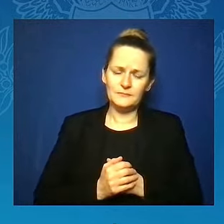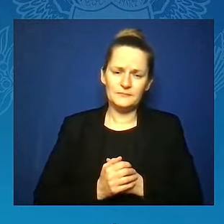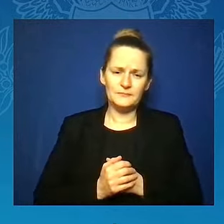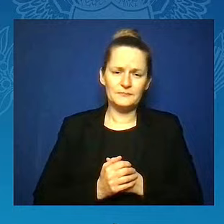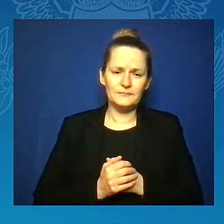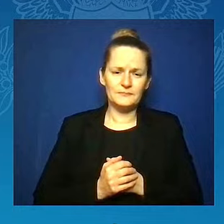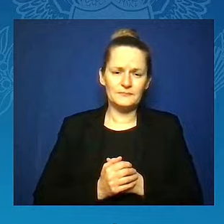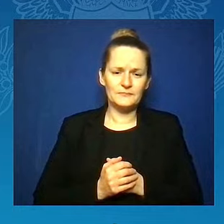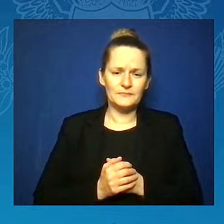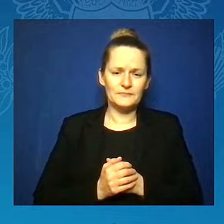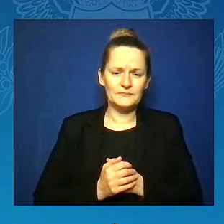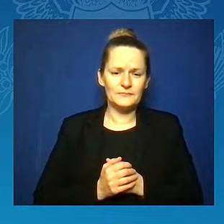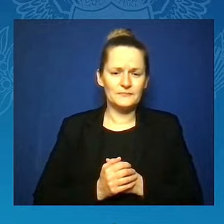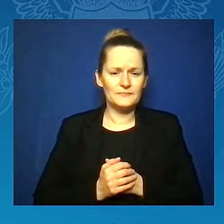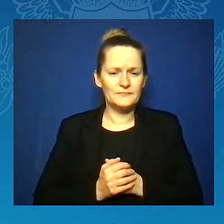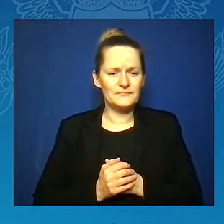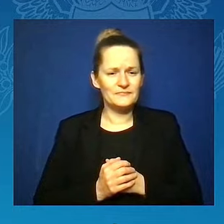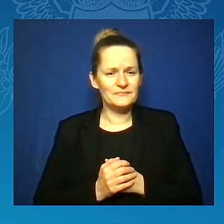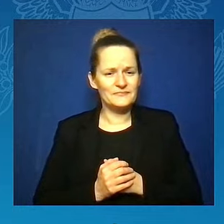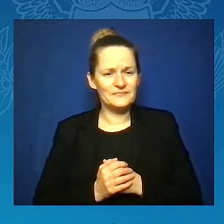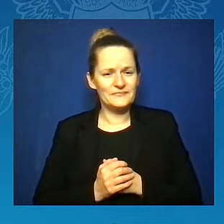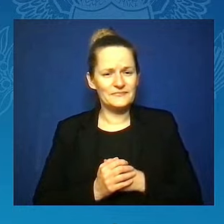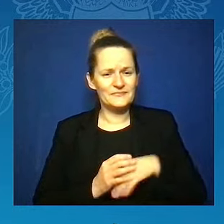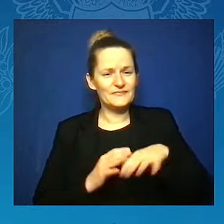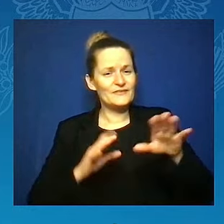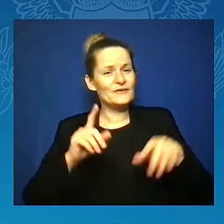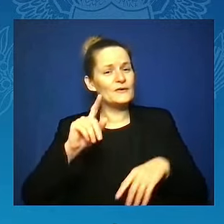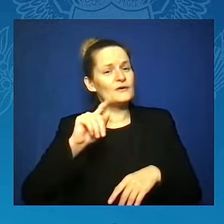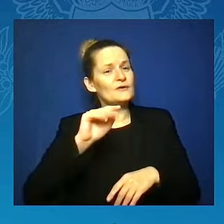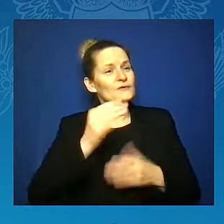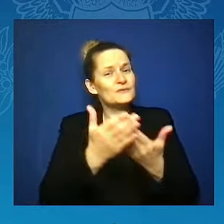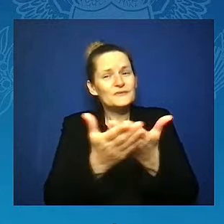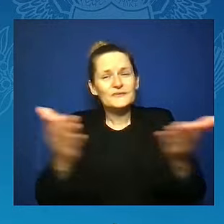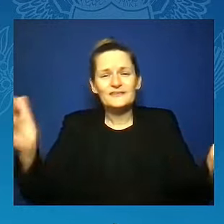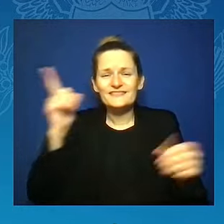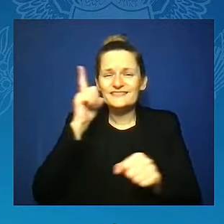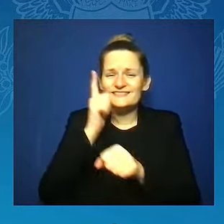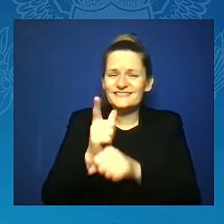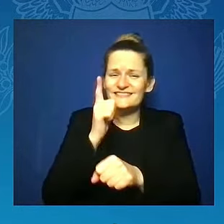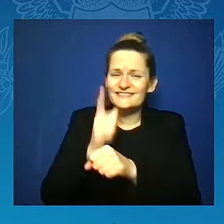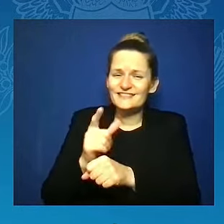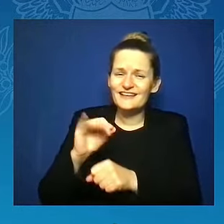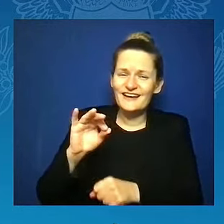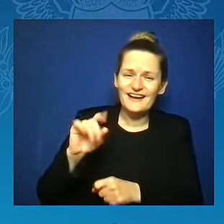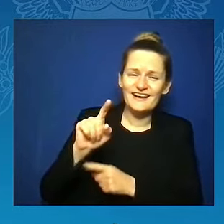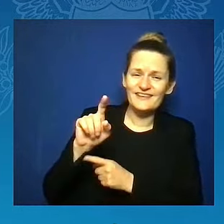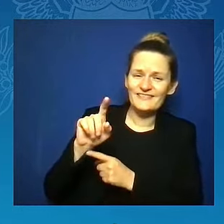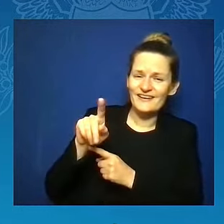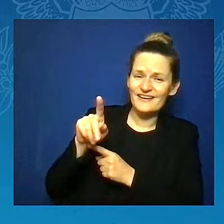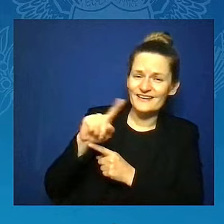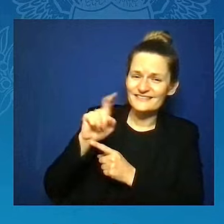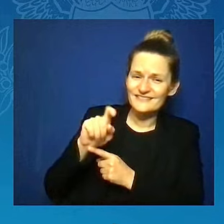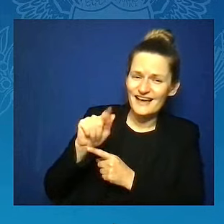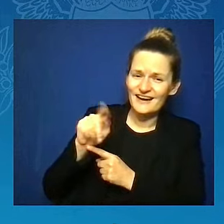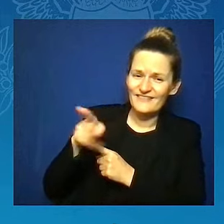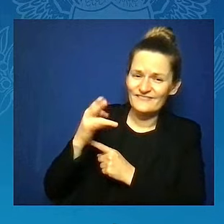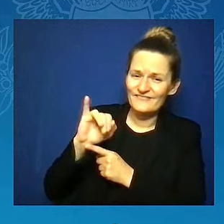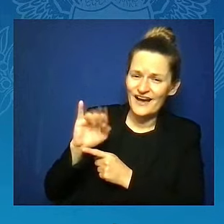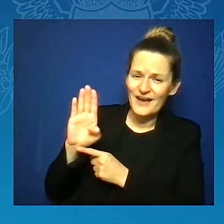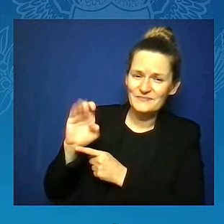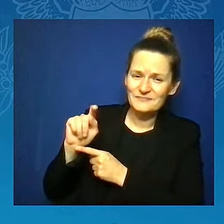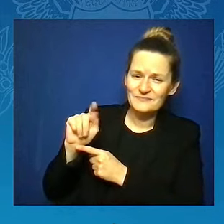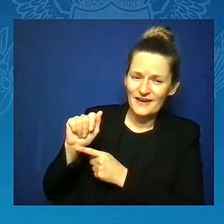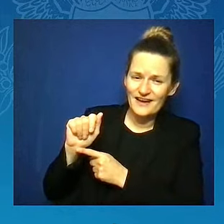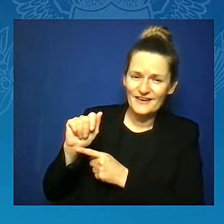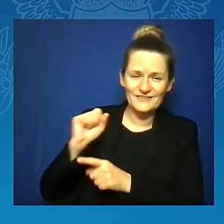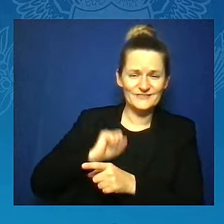And to the Sisters of Zeta Phi Beta Sorority Incorporated, I thank you for your